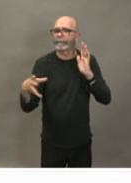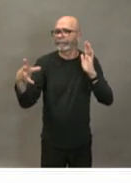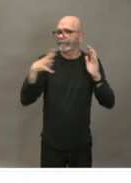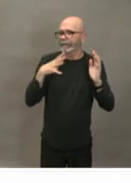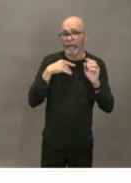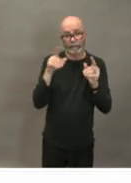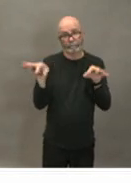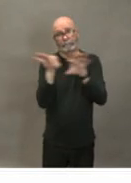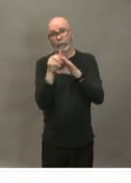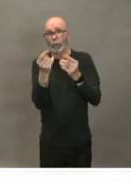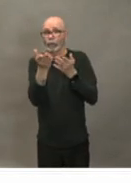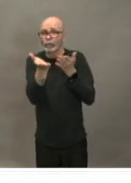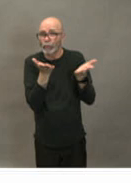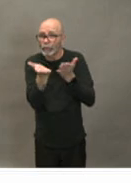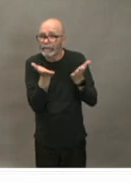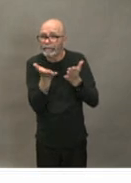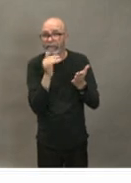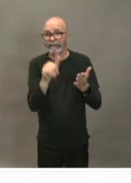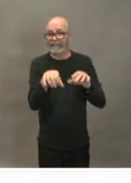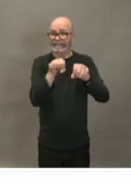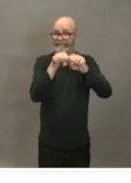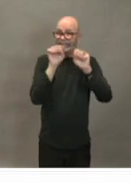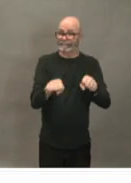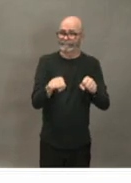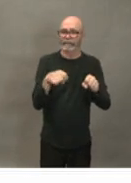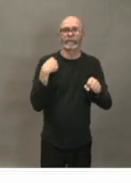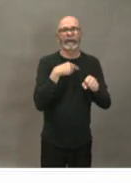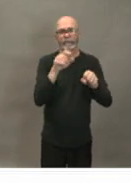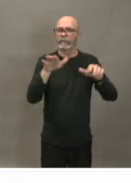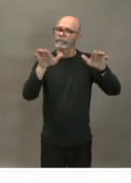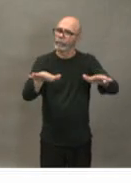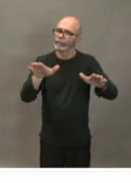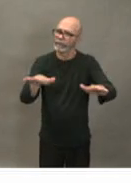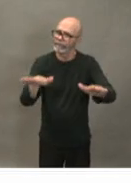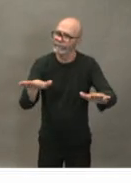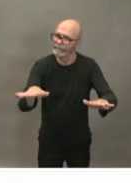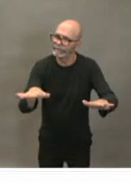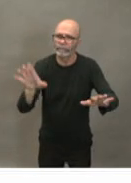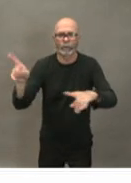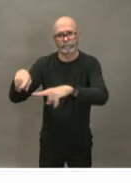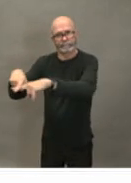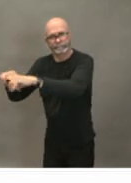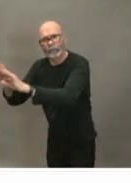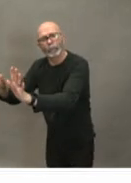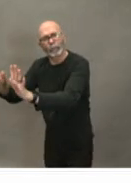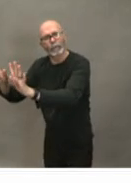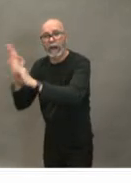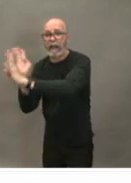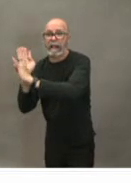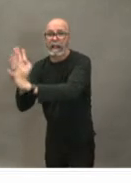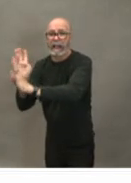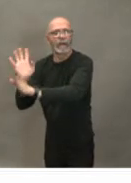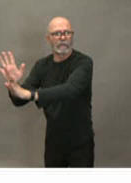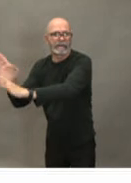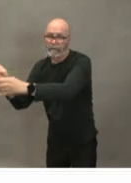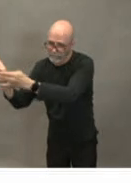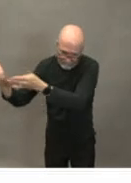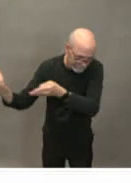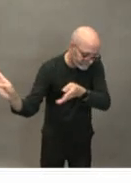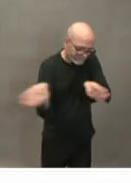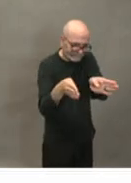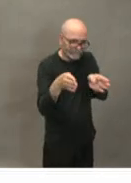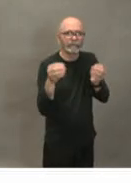system that we may need to slow down pause or stop if we needed to redirect our efforts to managing patients with